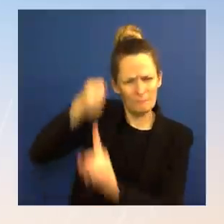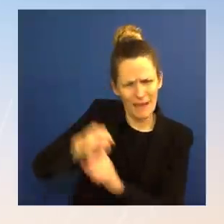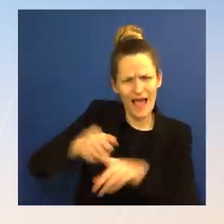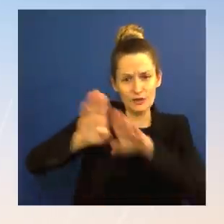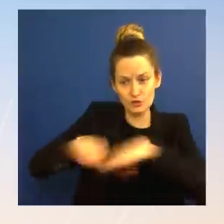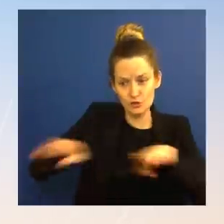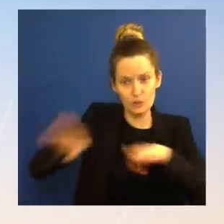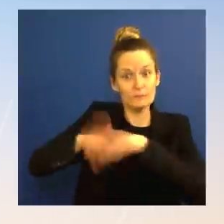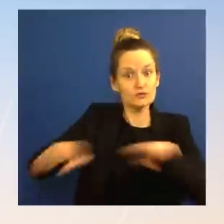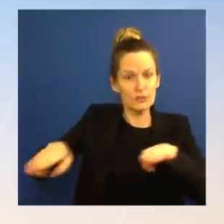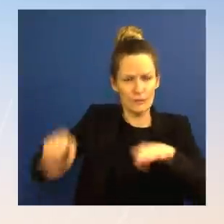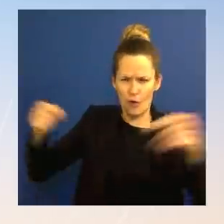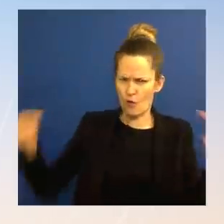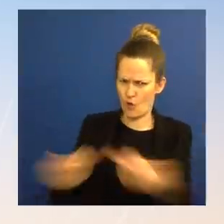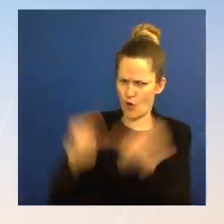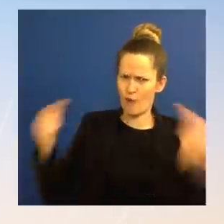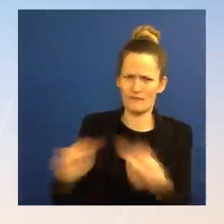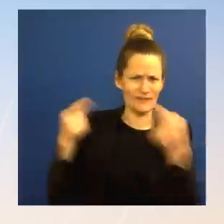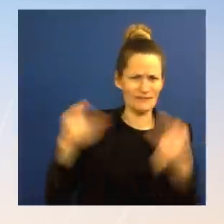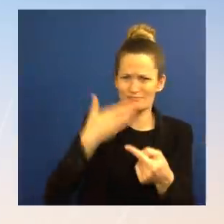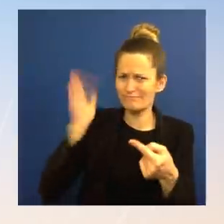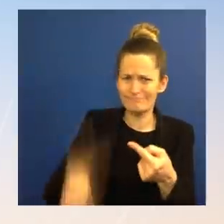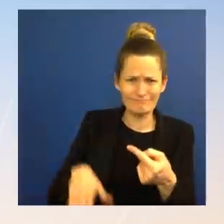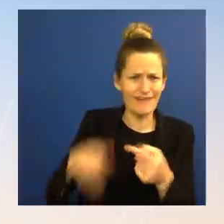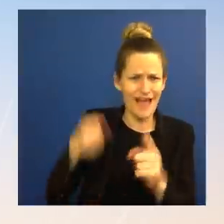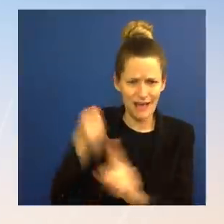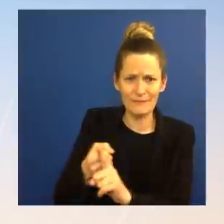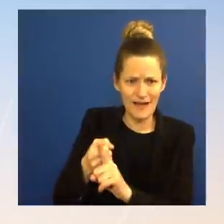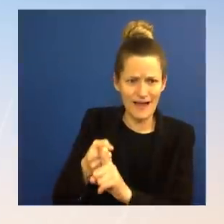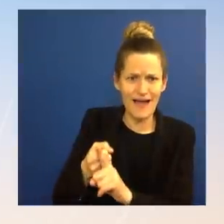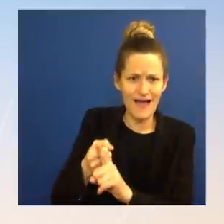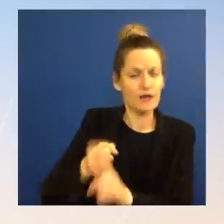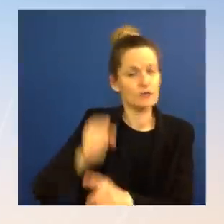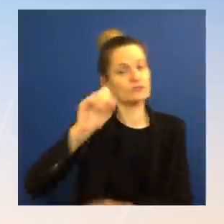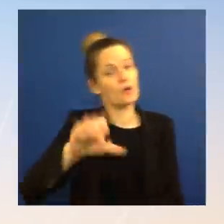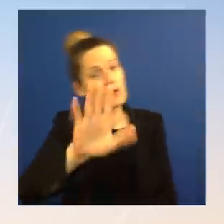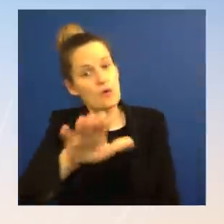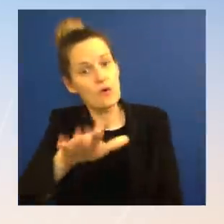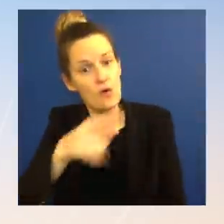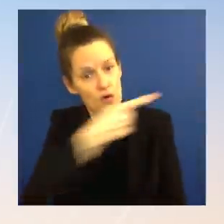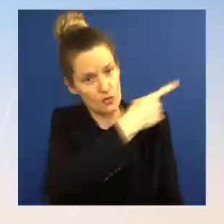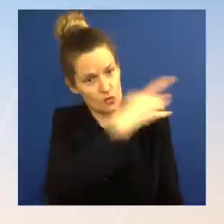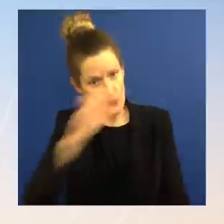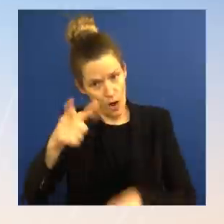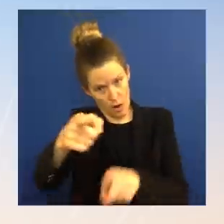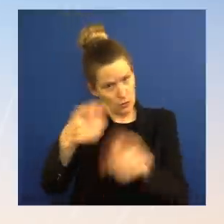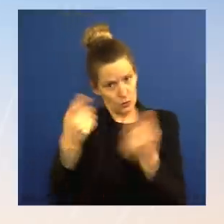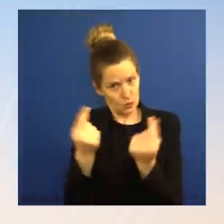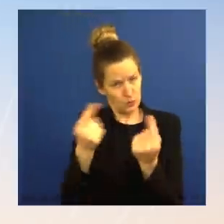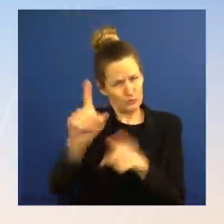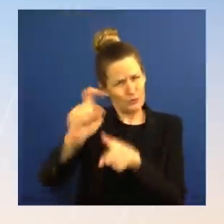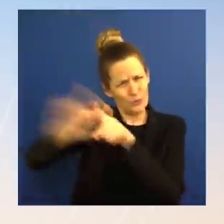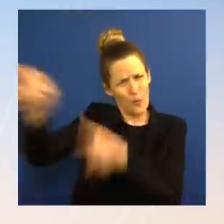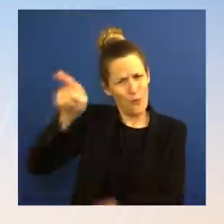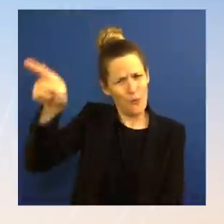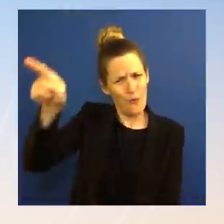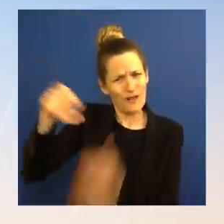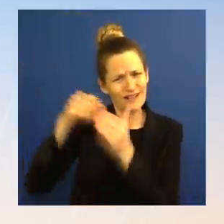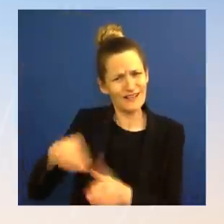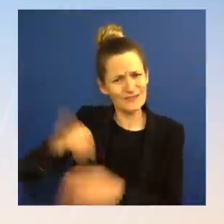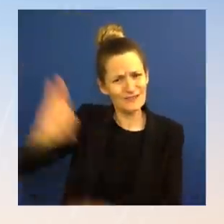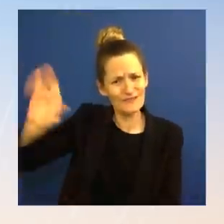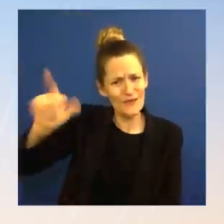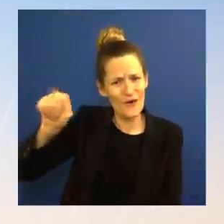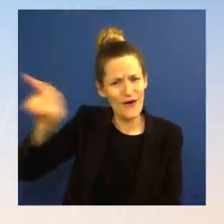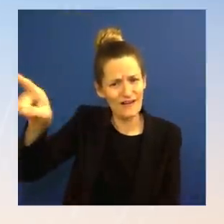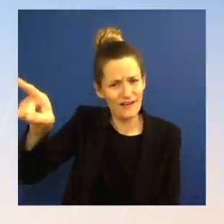leaders in Florida. Maybe they'll return your phone calls, and I look forward to having that conversation with you. this, on this, well, perhaps Chris could follow up afterwards, but I'd like to ask about